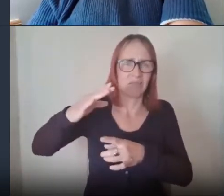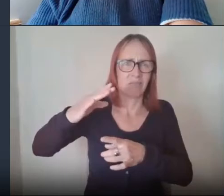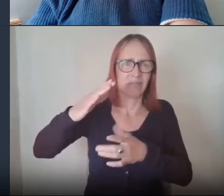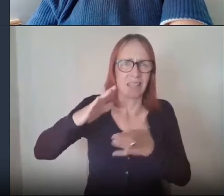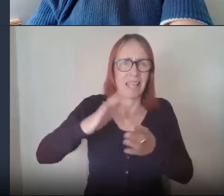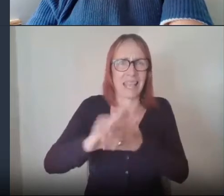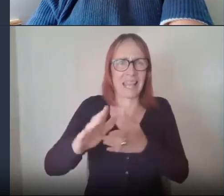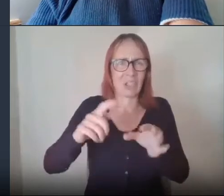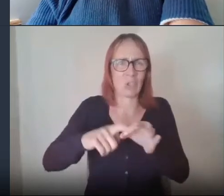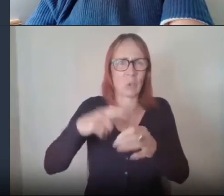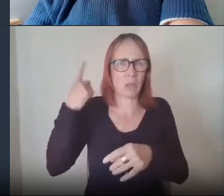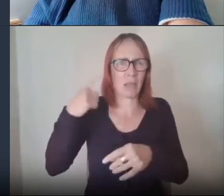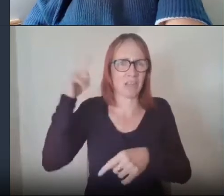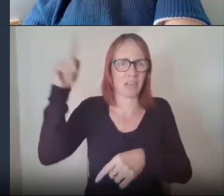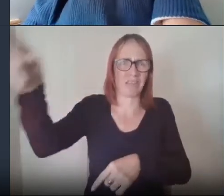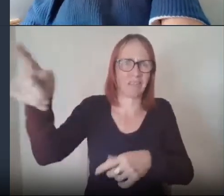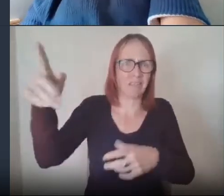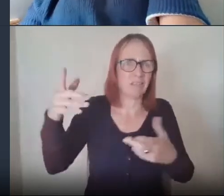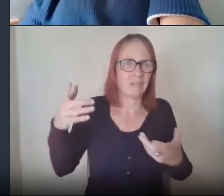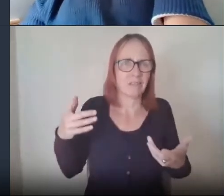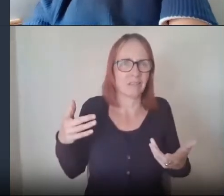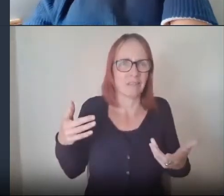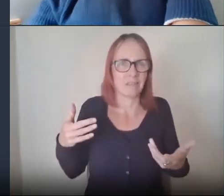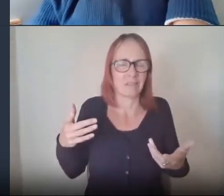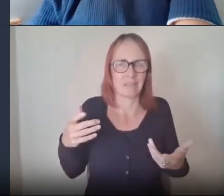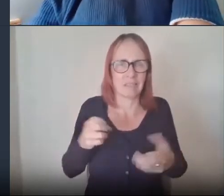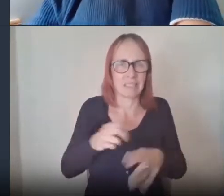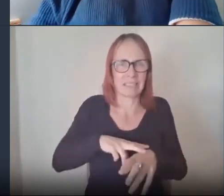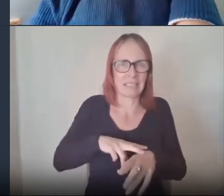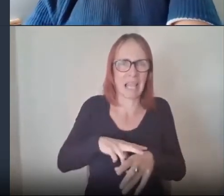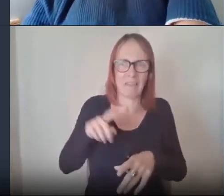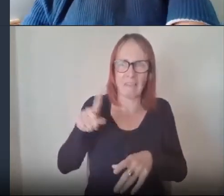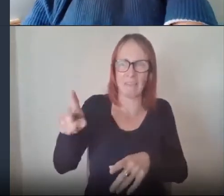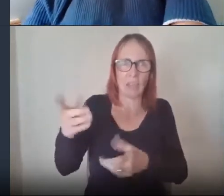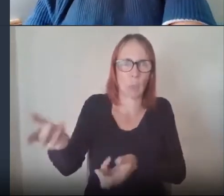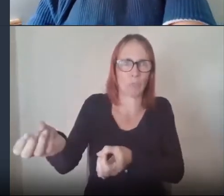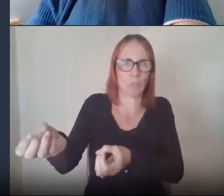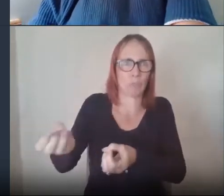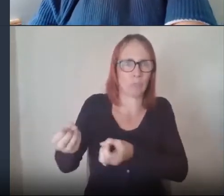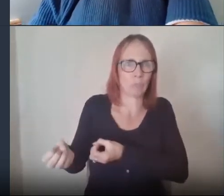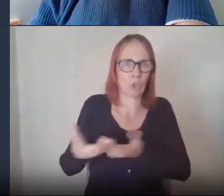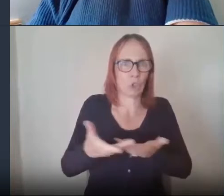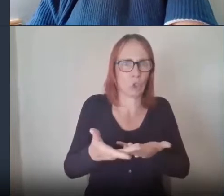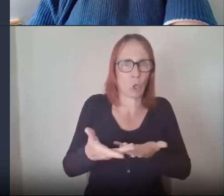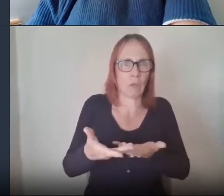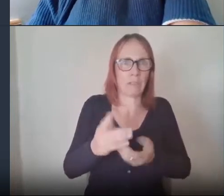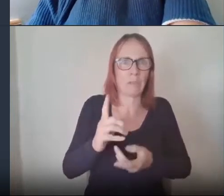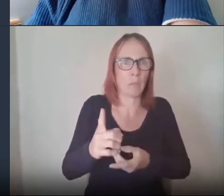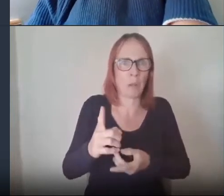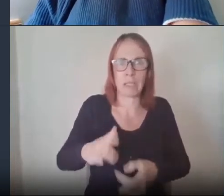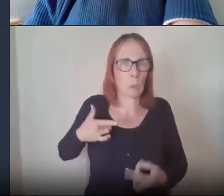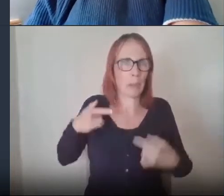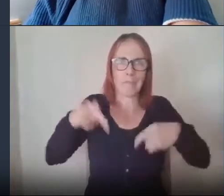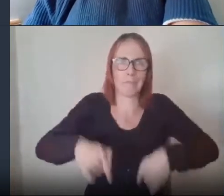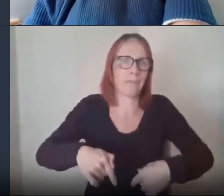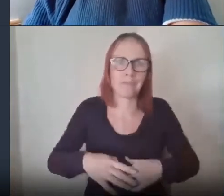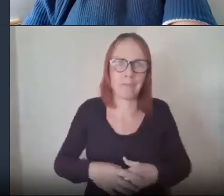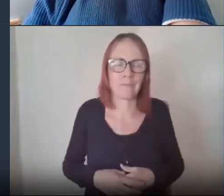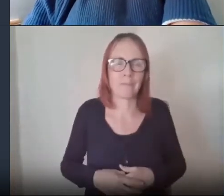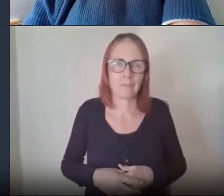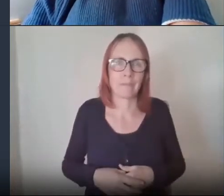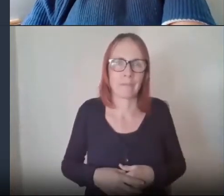where the staff their staff provide a service from the other side of the country and